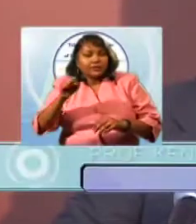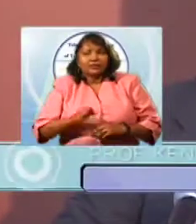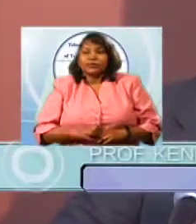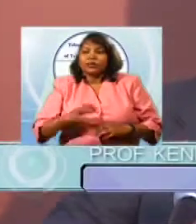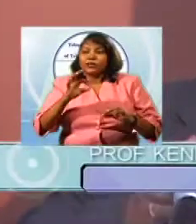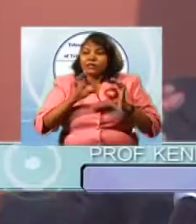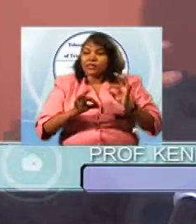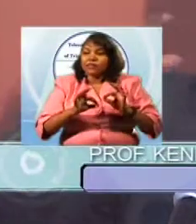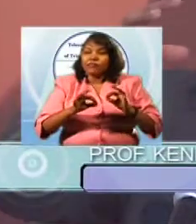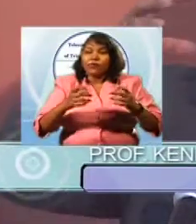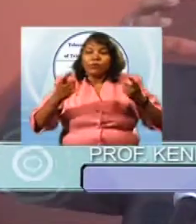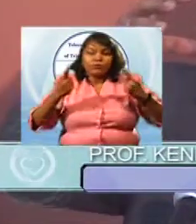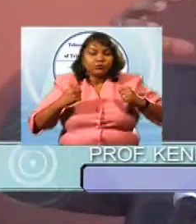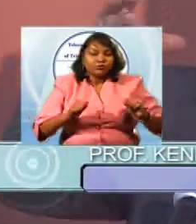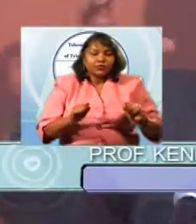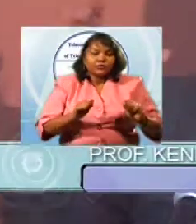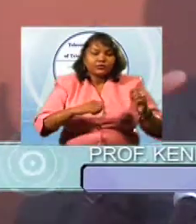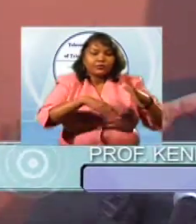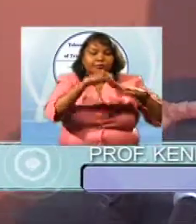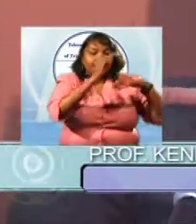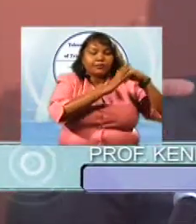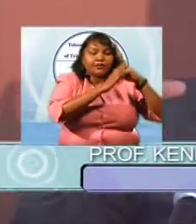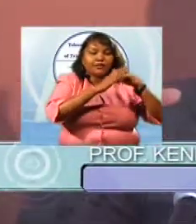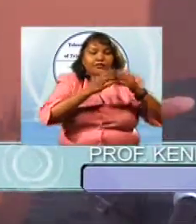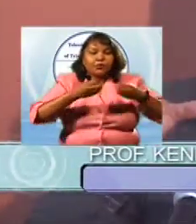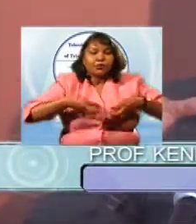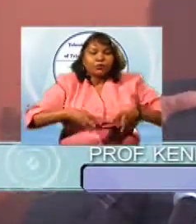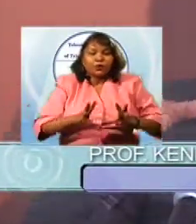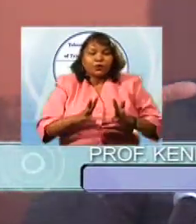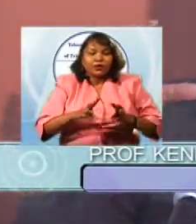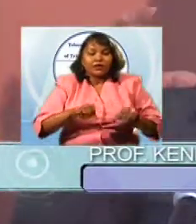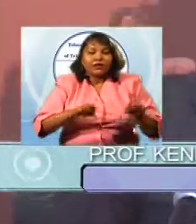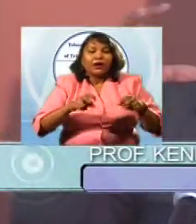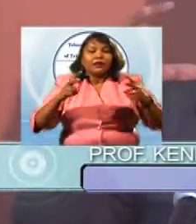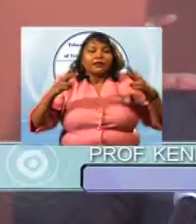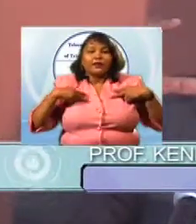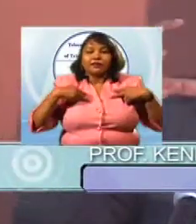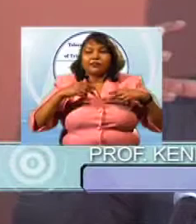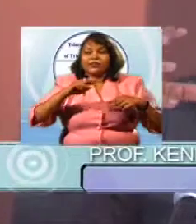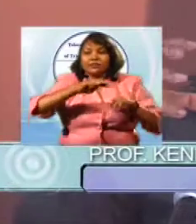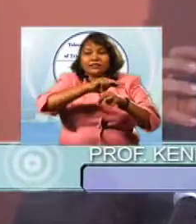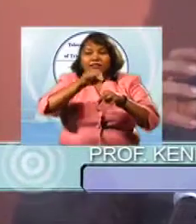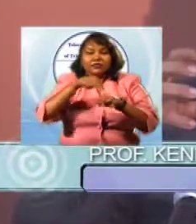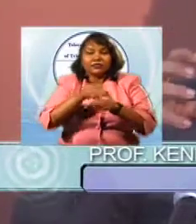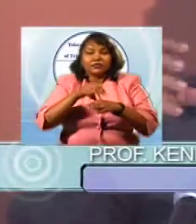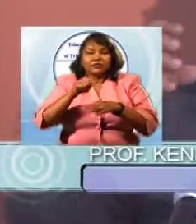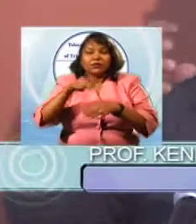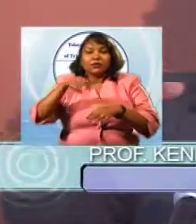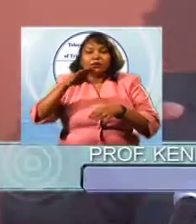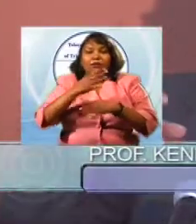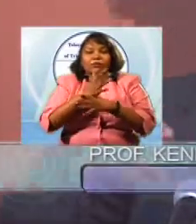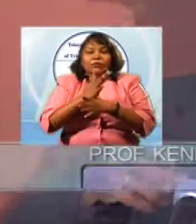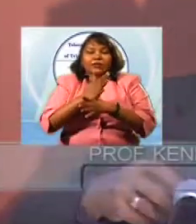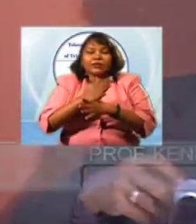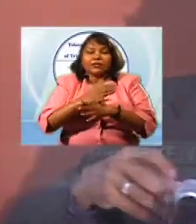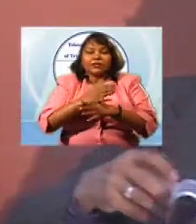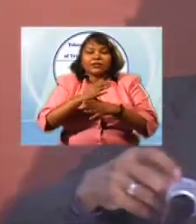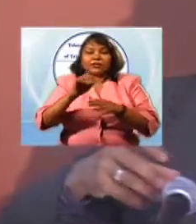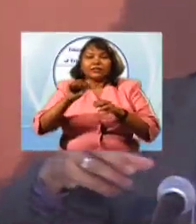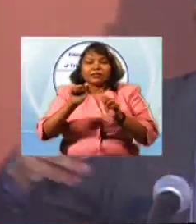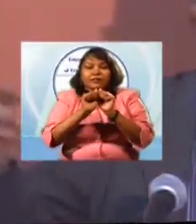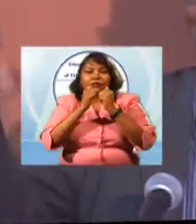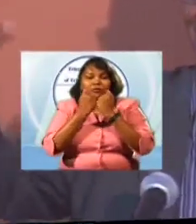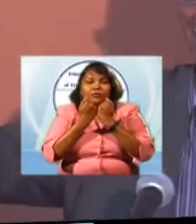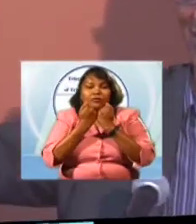model where there is a national broadcasting authority and a set of